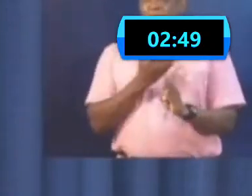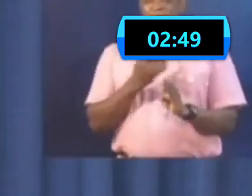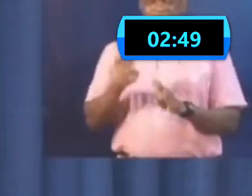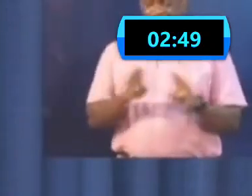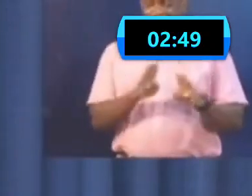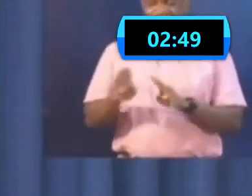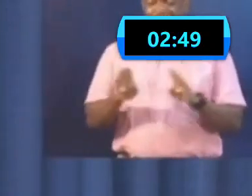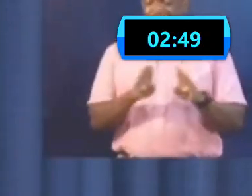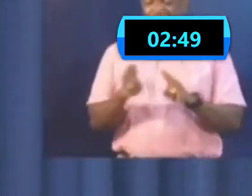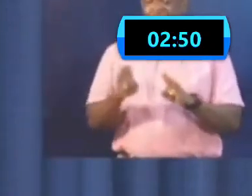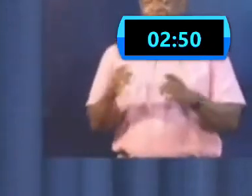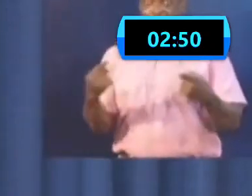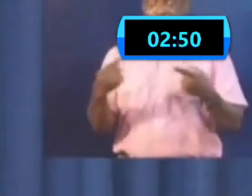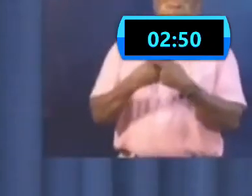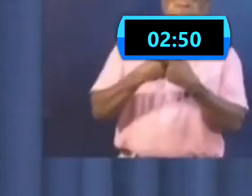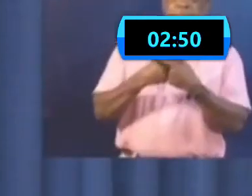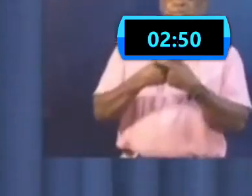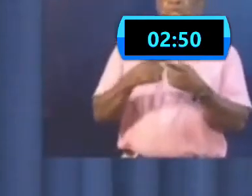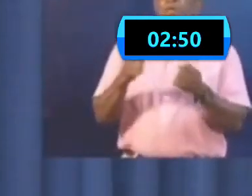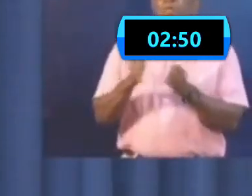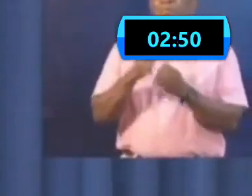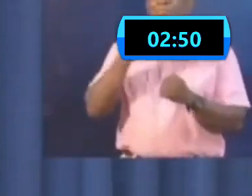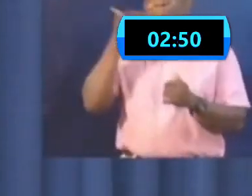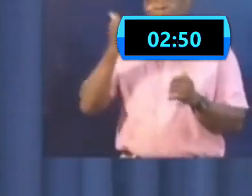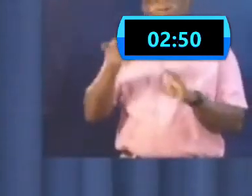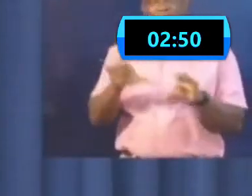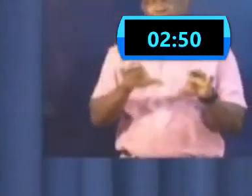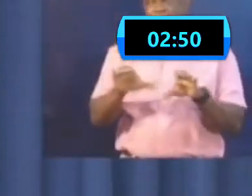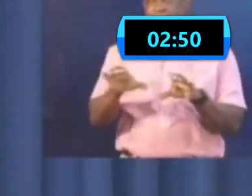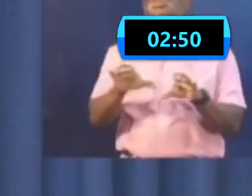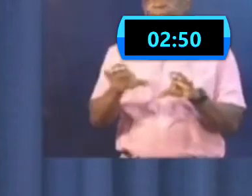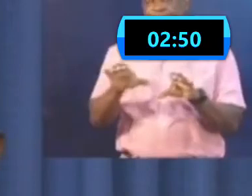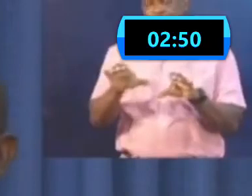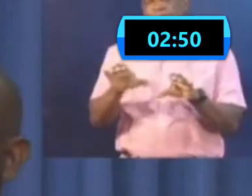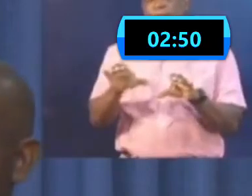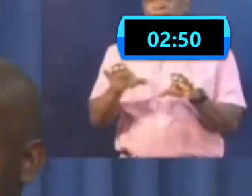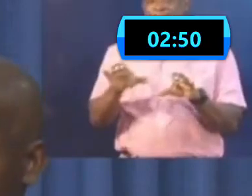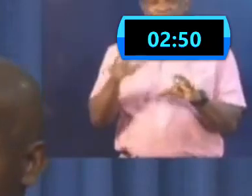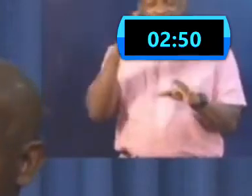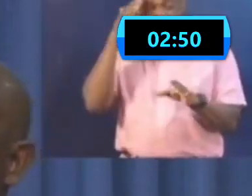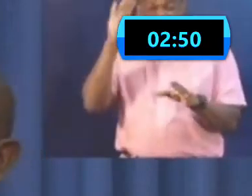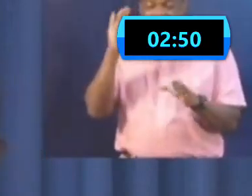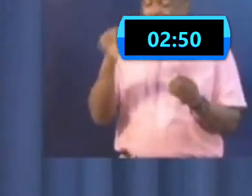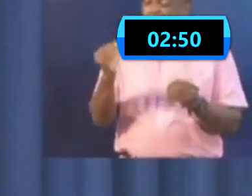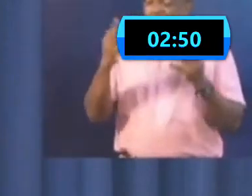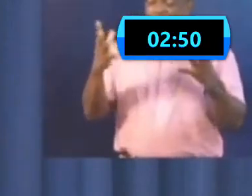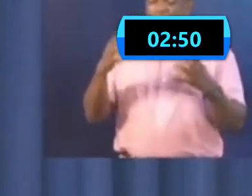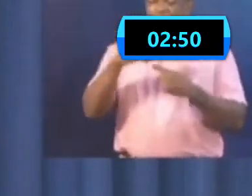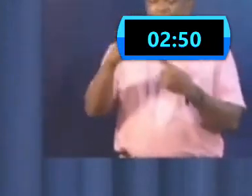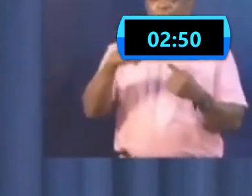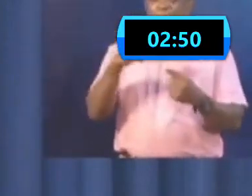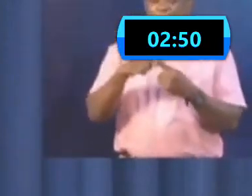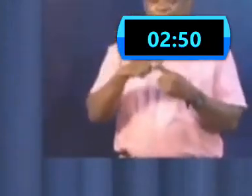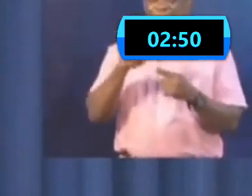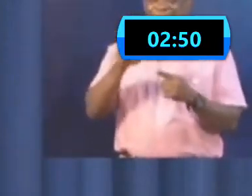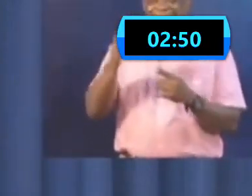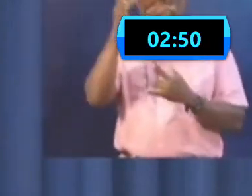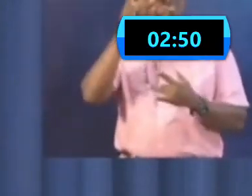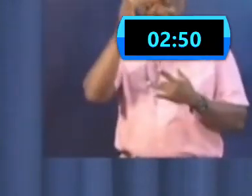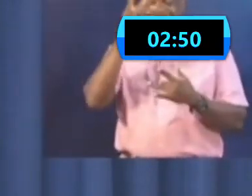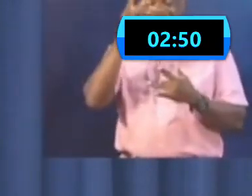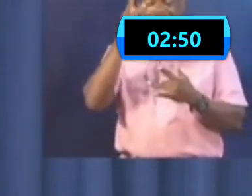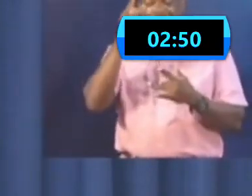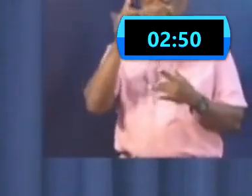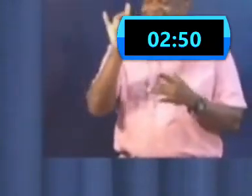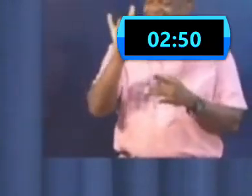better and better known. We have been engaged in our, what, since eight months, in responding to this.